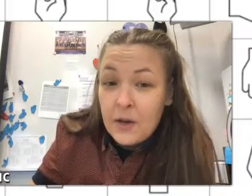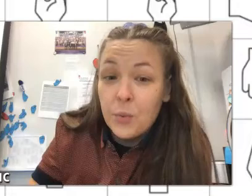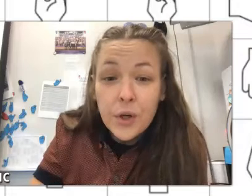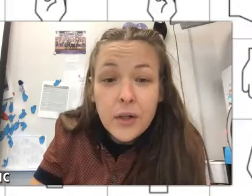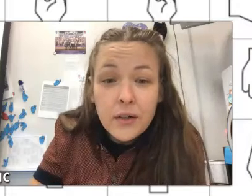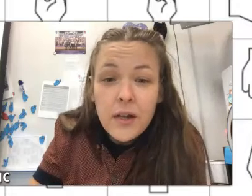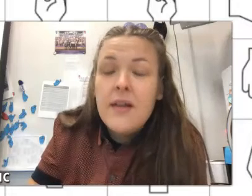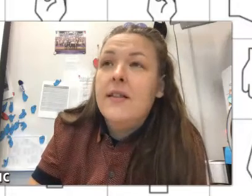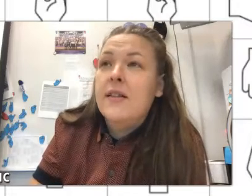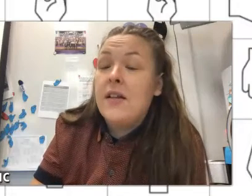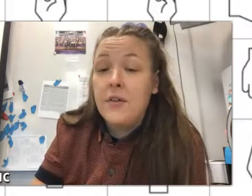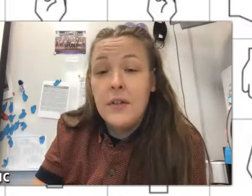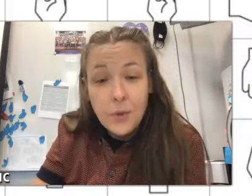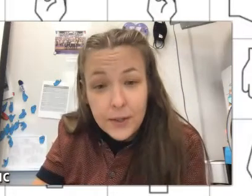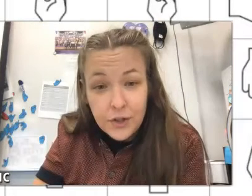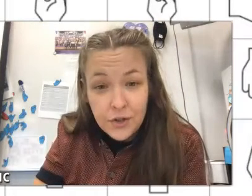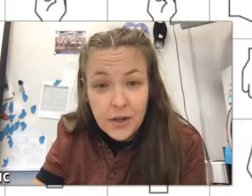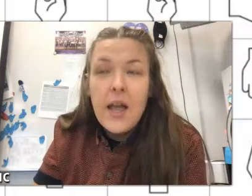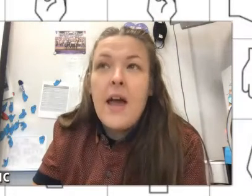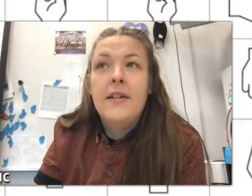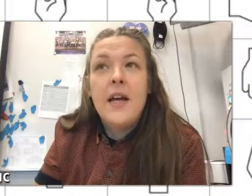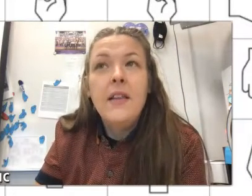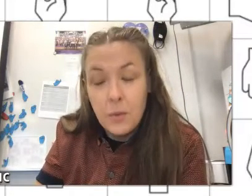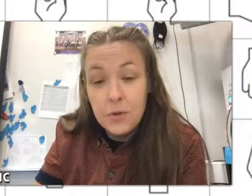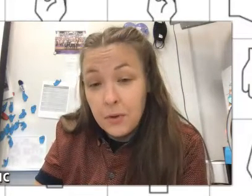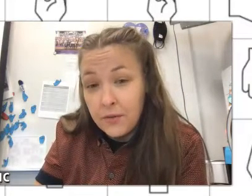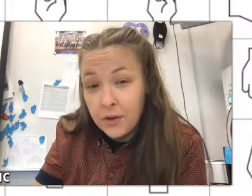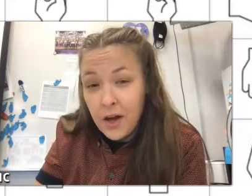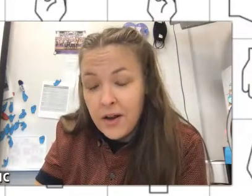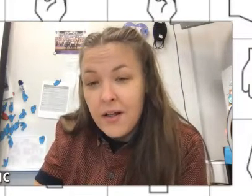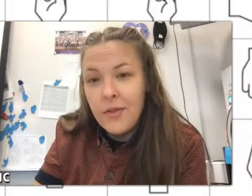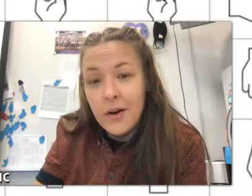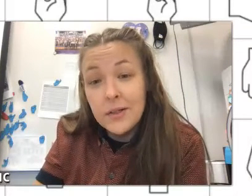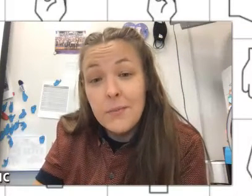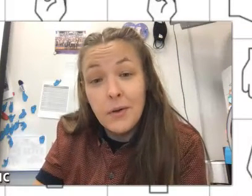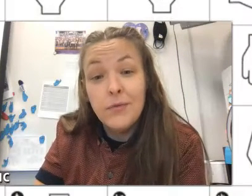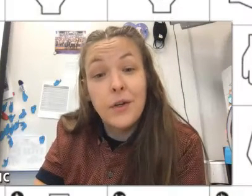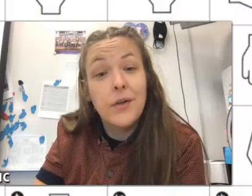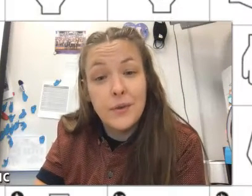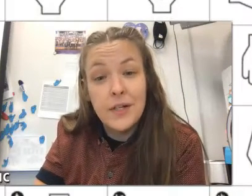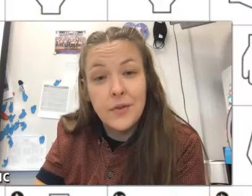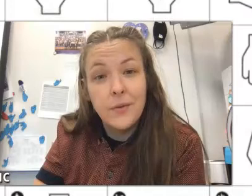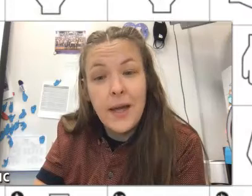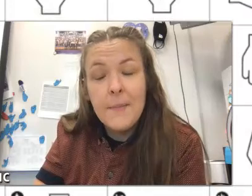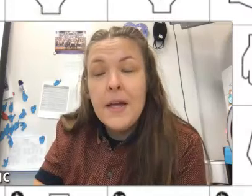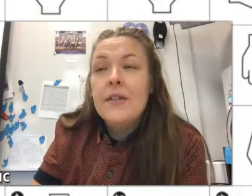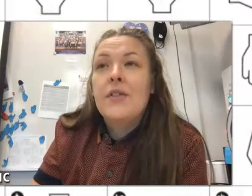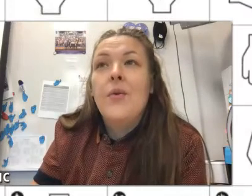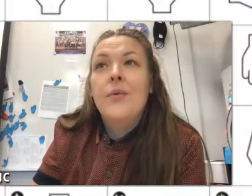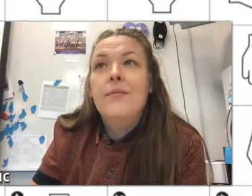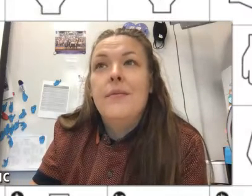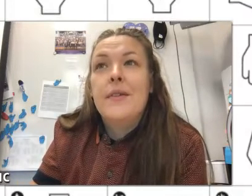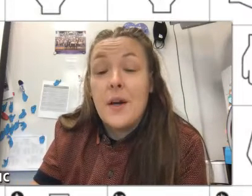a bad word. This is another language and in sign language, believe it or not, there are some middle finger usage. Okay.